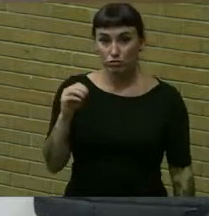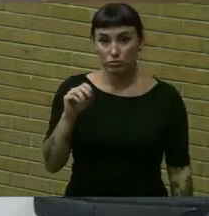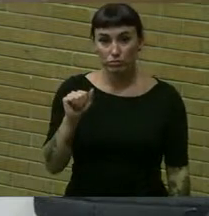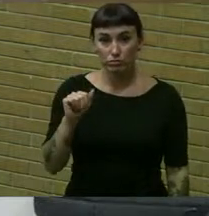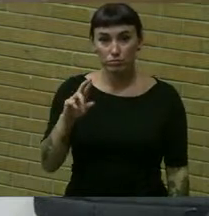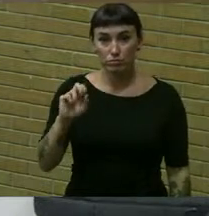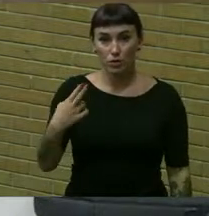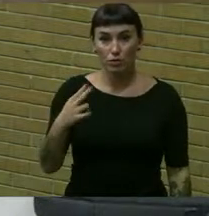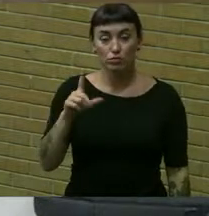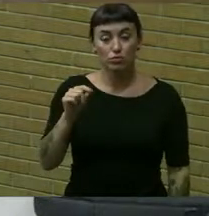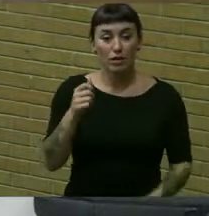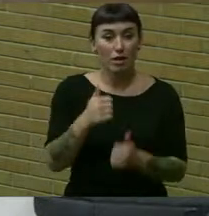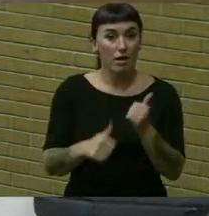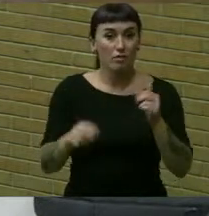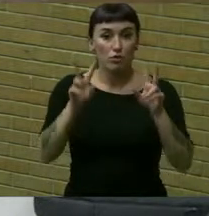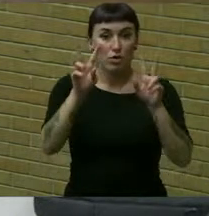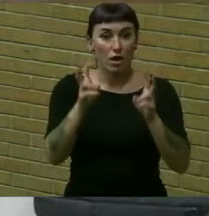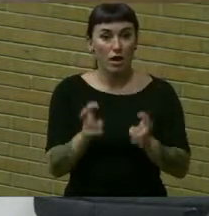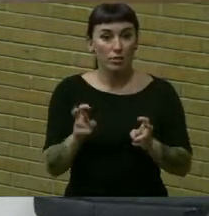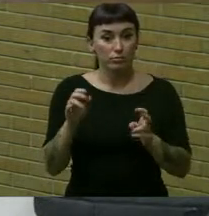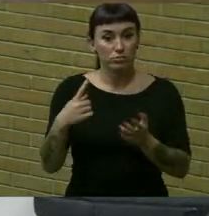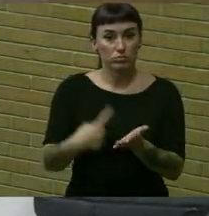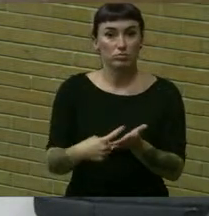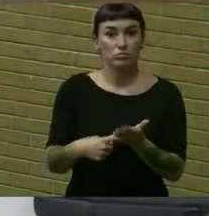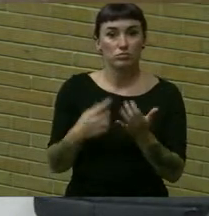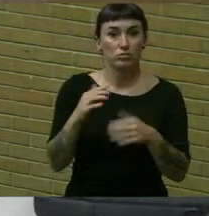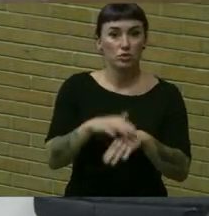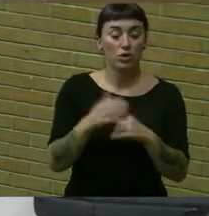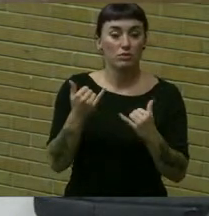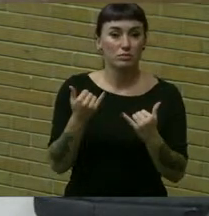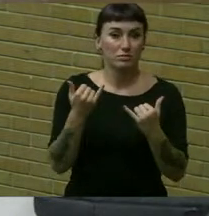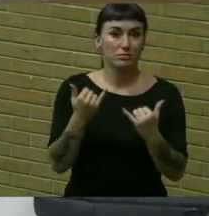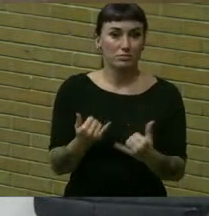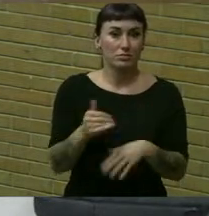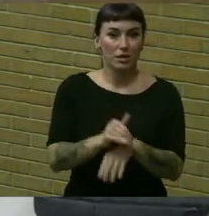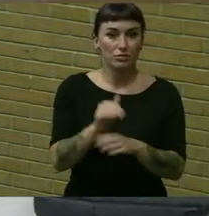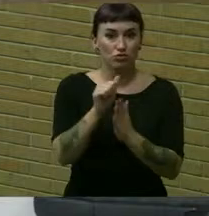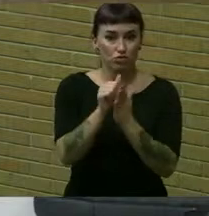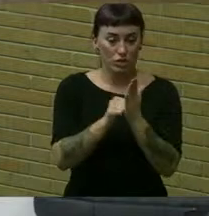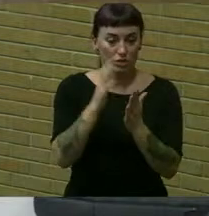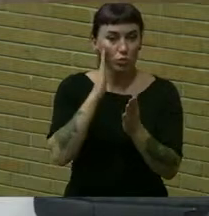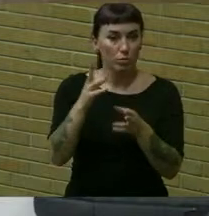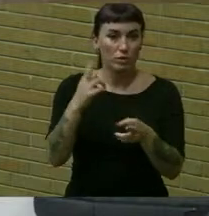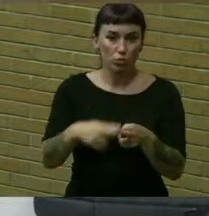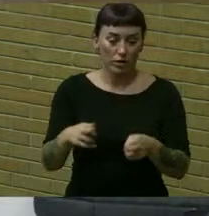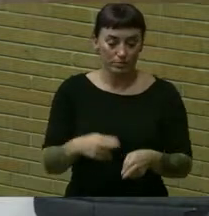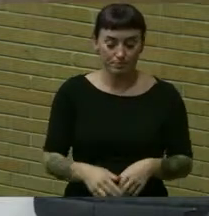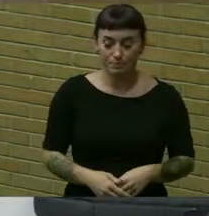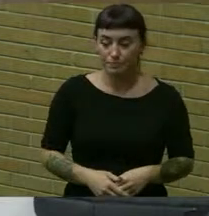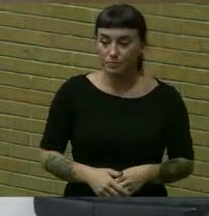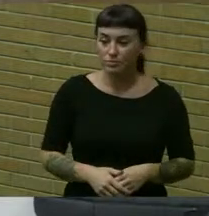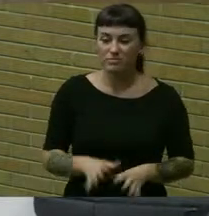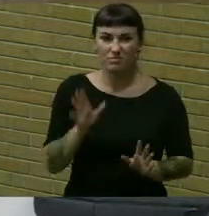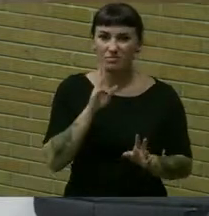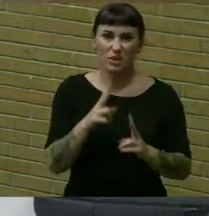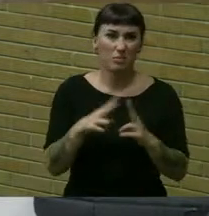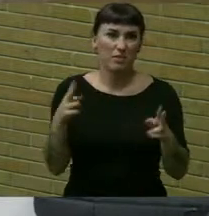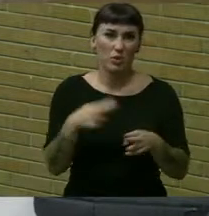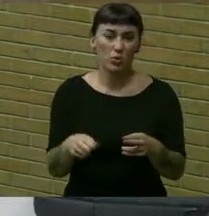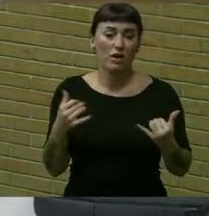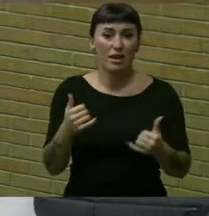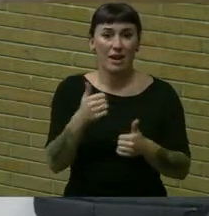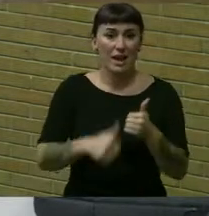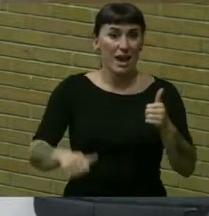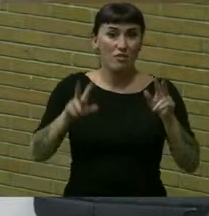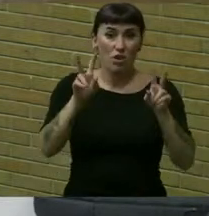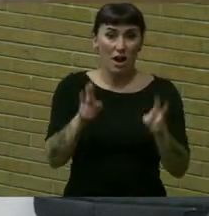every item that we we talked about is on today's agenda so i'll be quick um actually i'll be very quick every